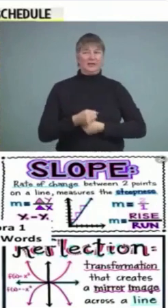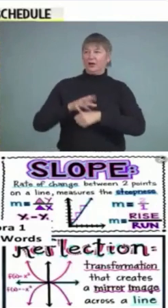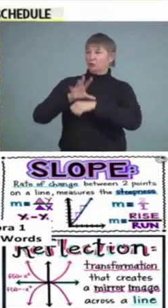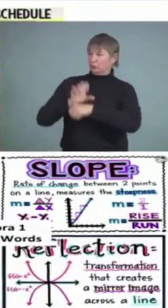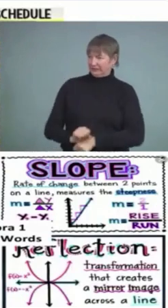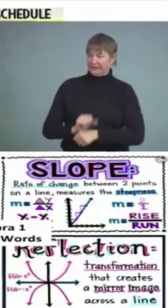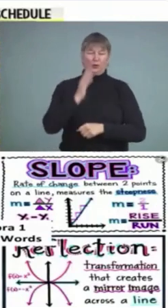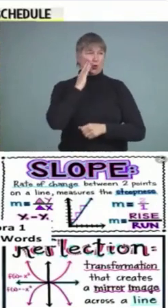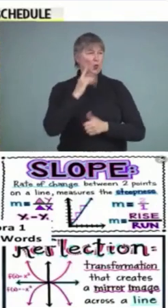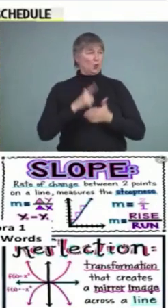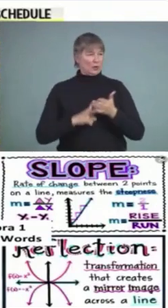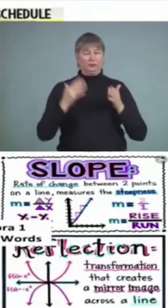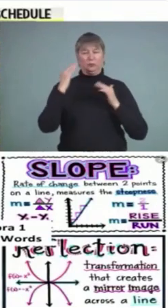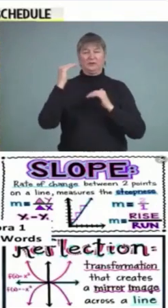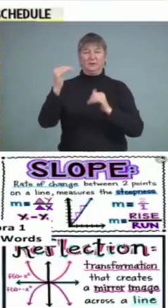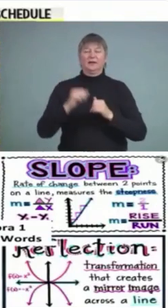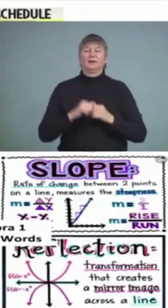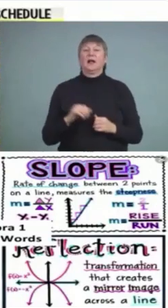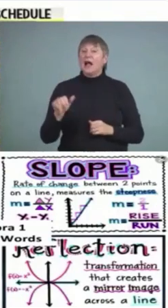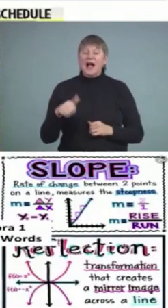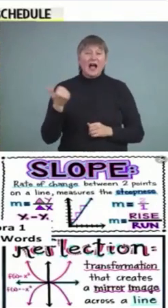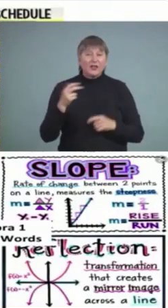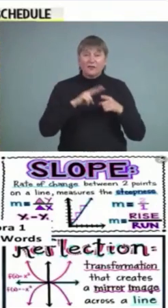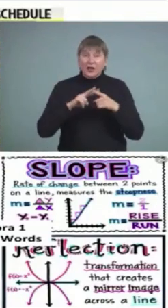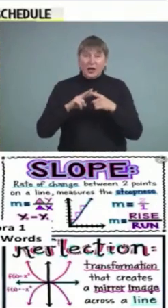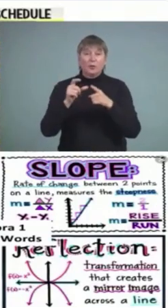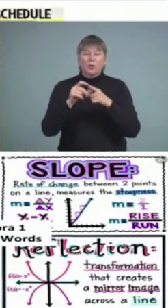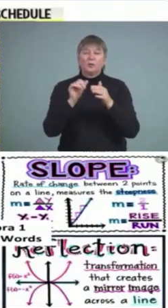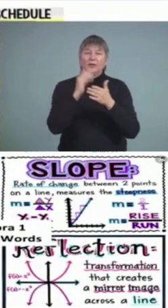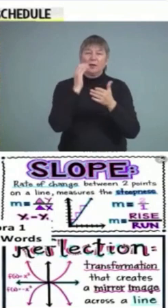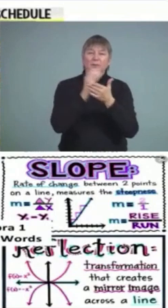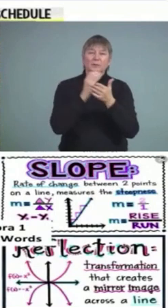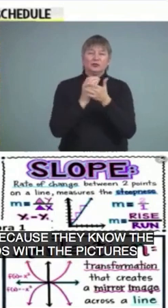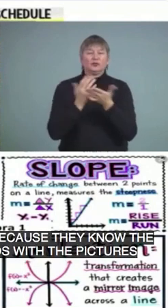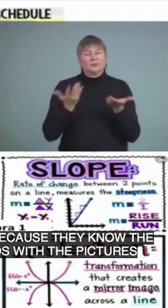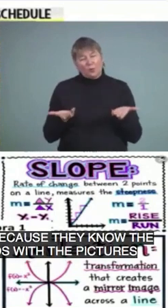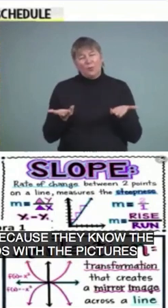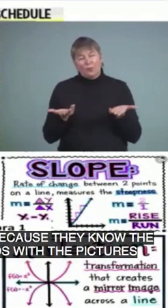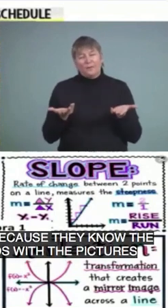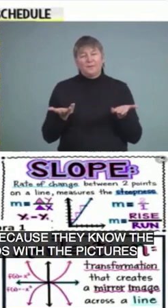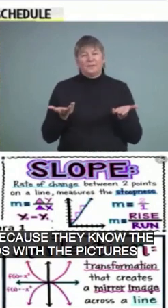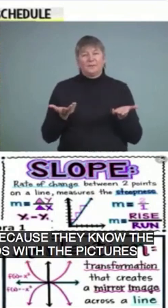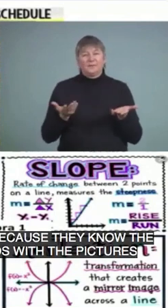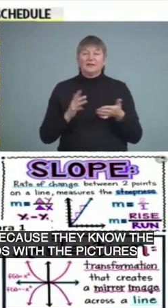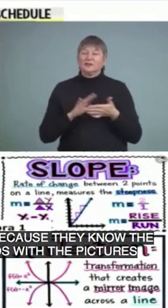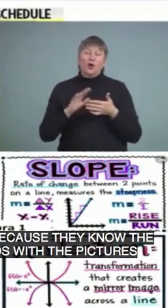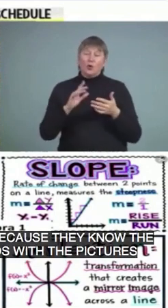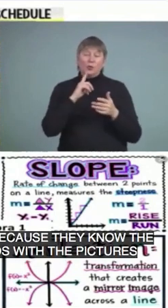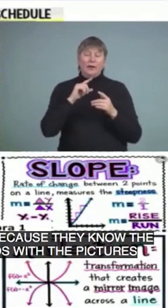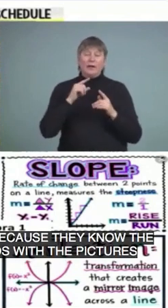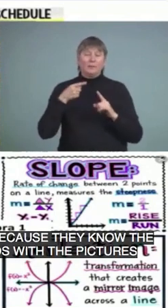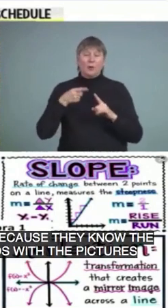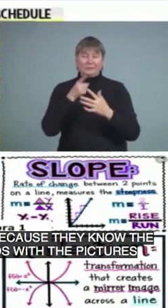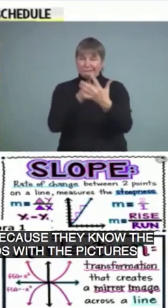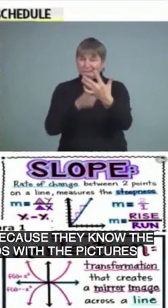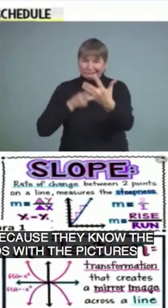vocabulary words with the pictures there. I think the one message we wanted to deliver about